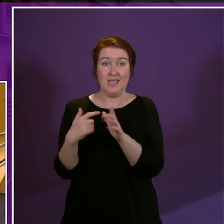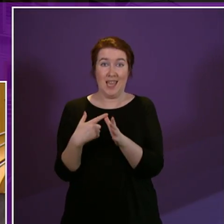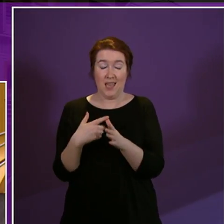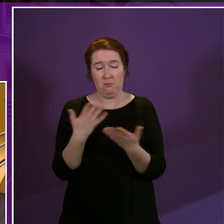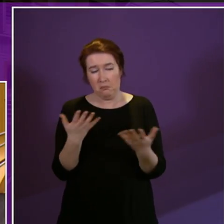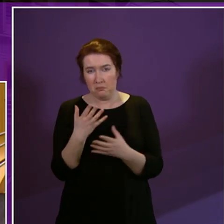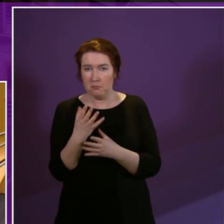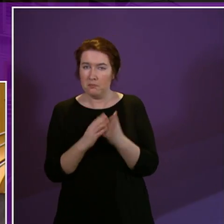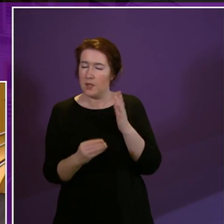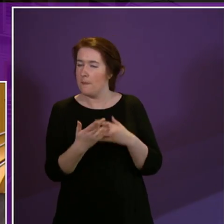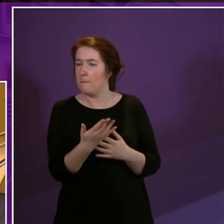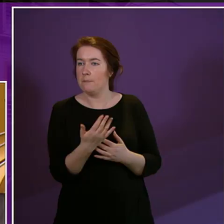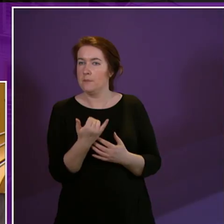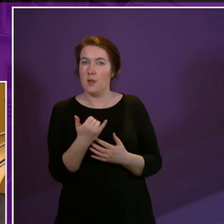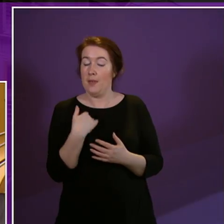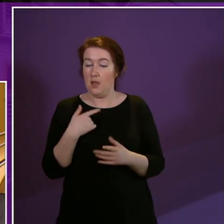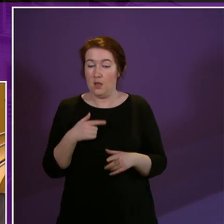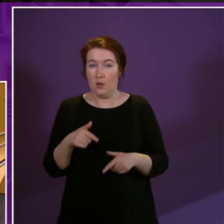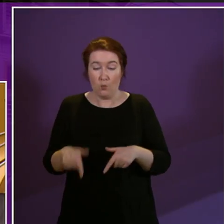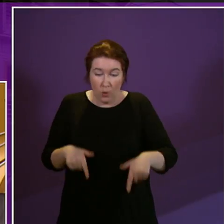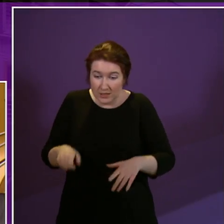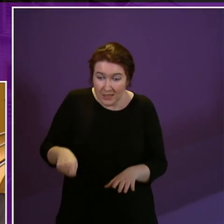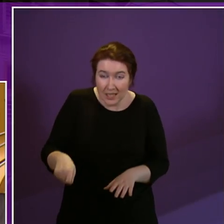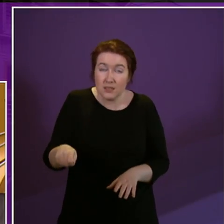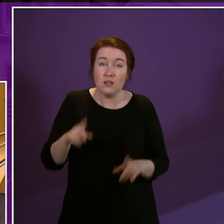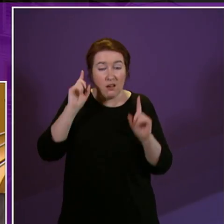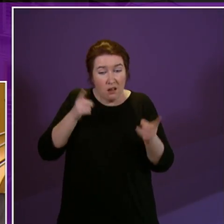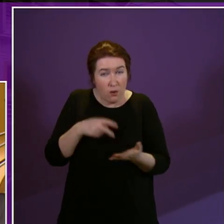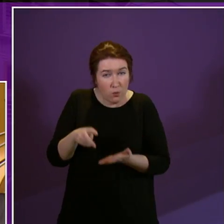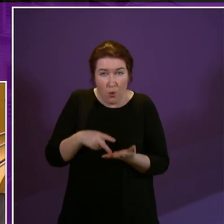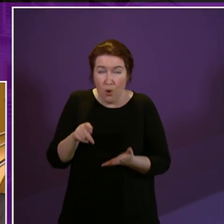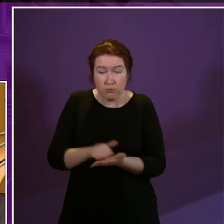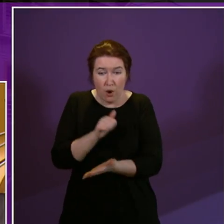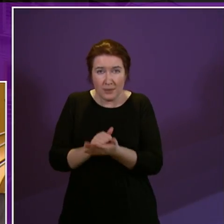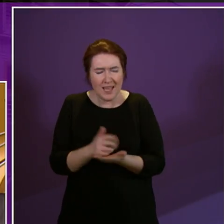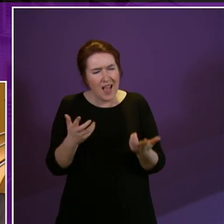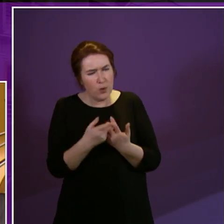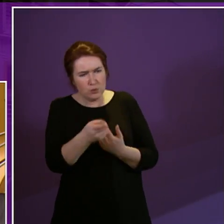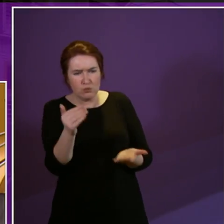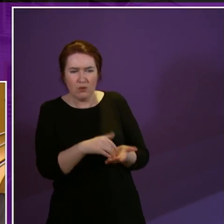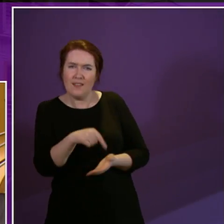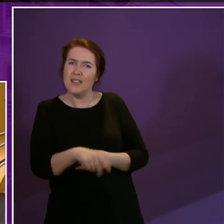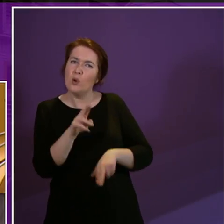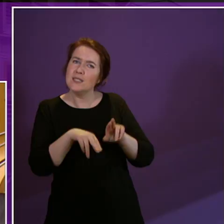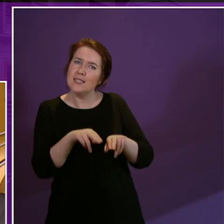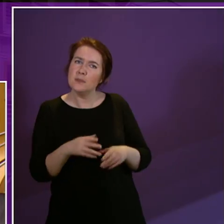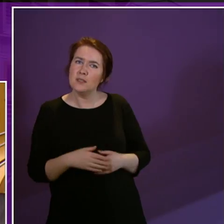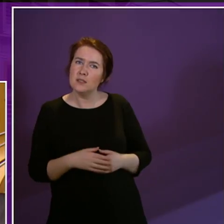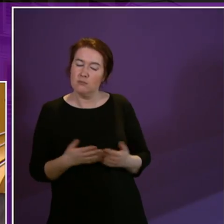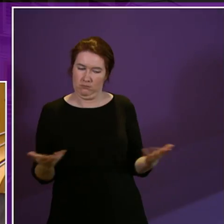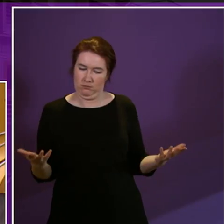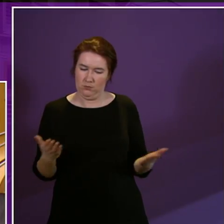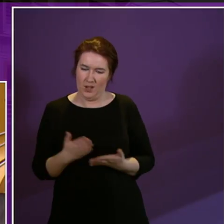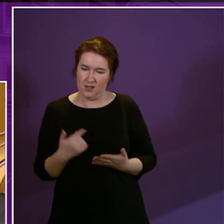could walk even though people had walking sticks they couldn't walk properly how did you get here for an assessment well